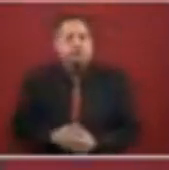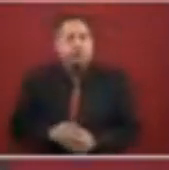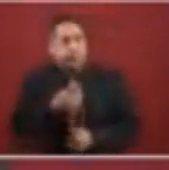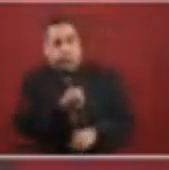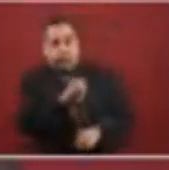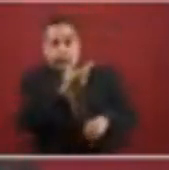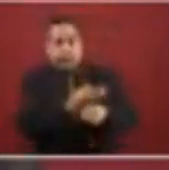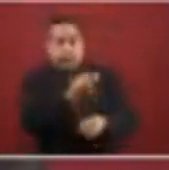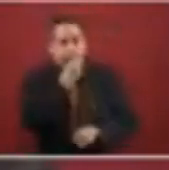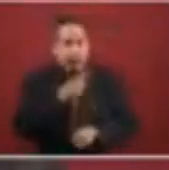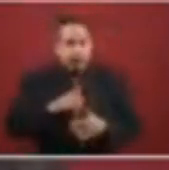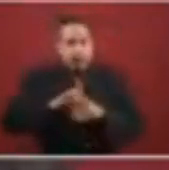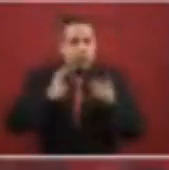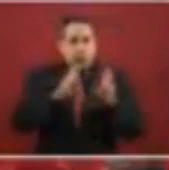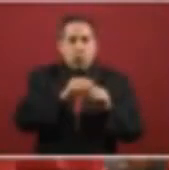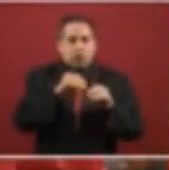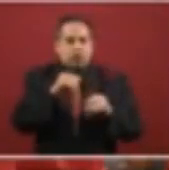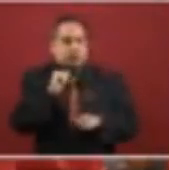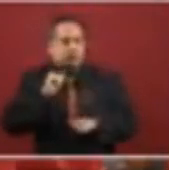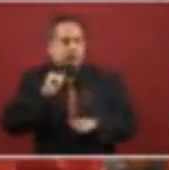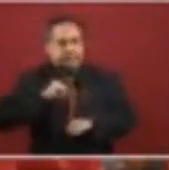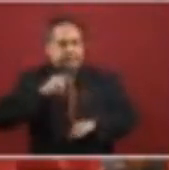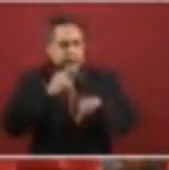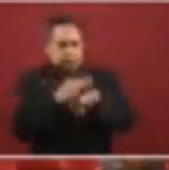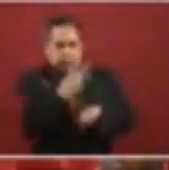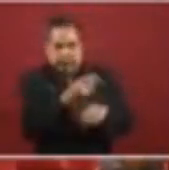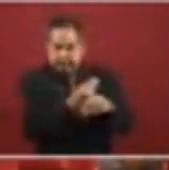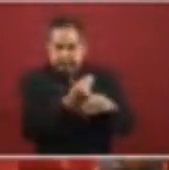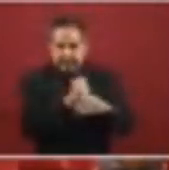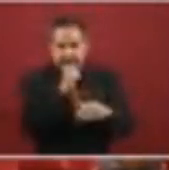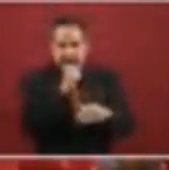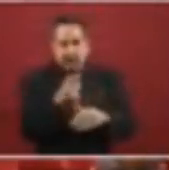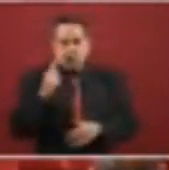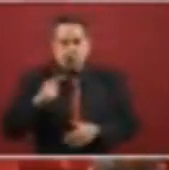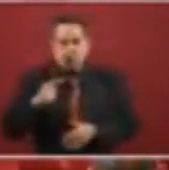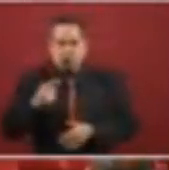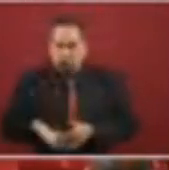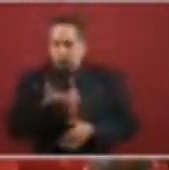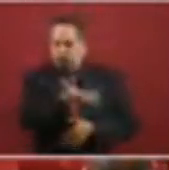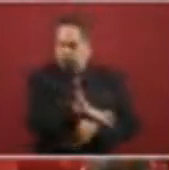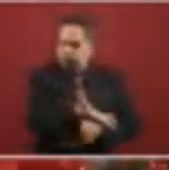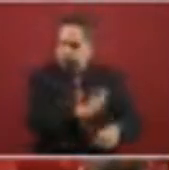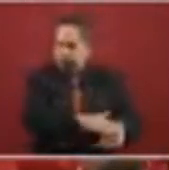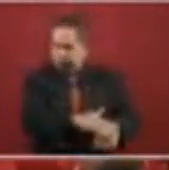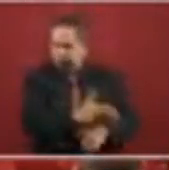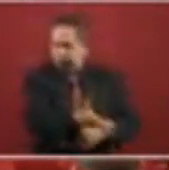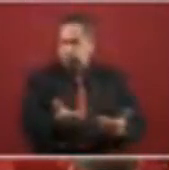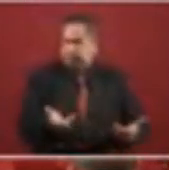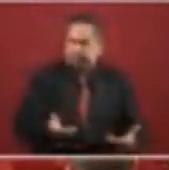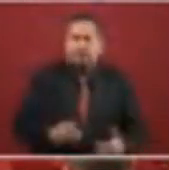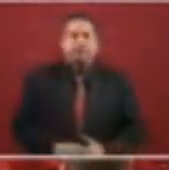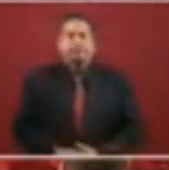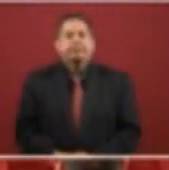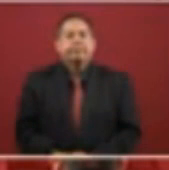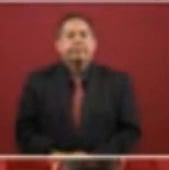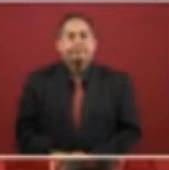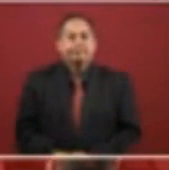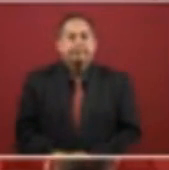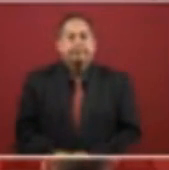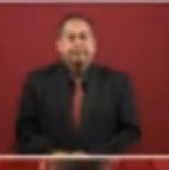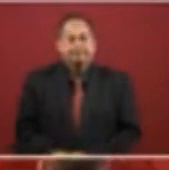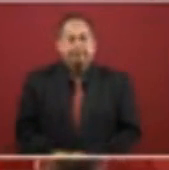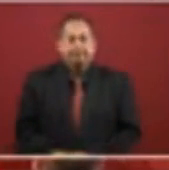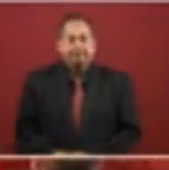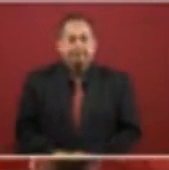The Secretary committed that it's a matter that Mexico is putting on the table.